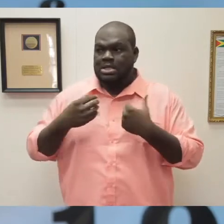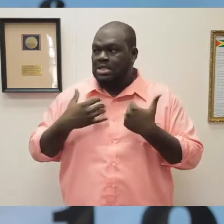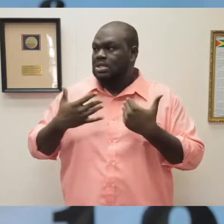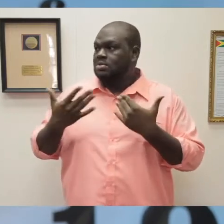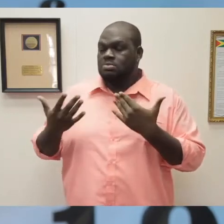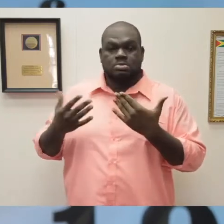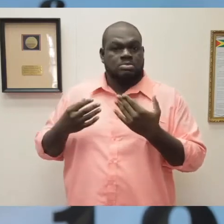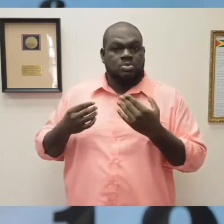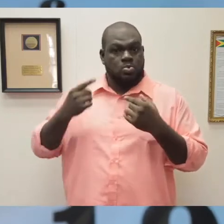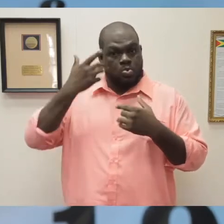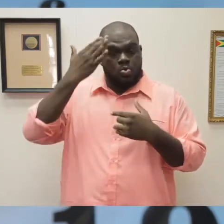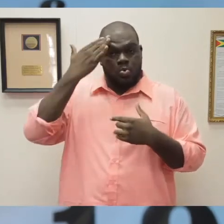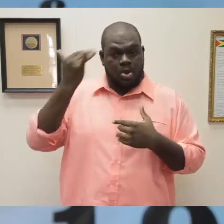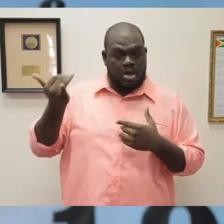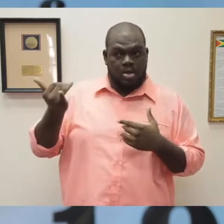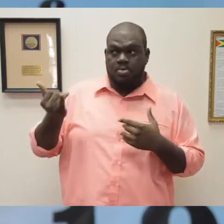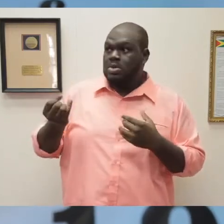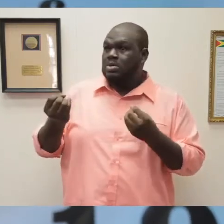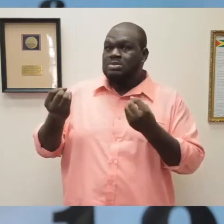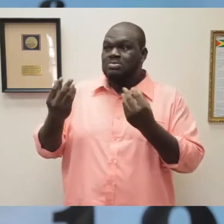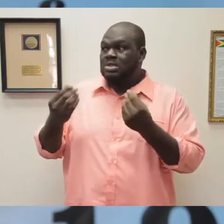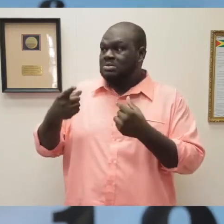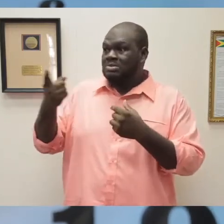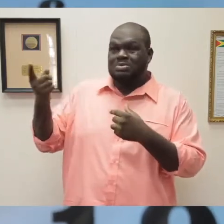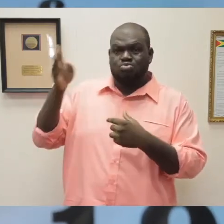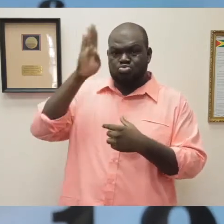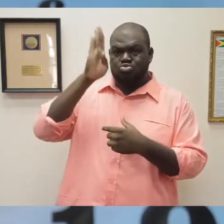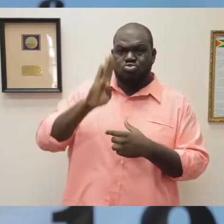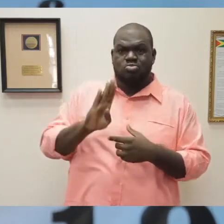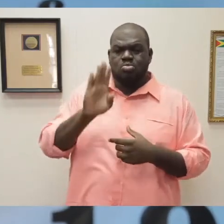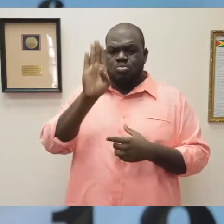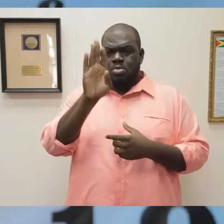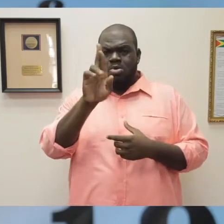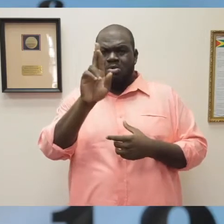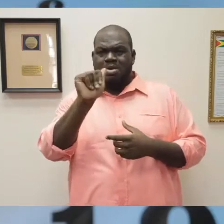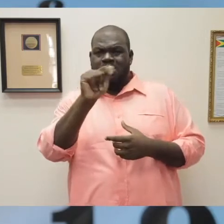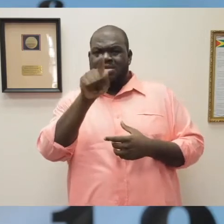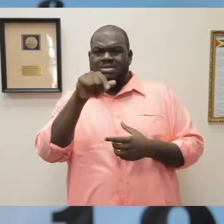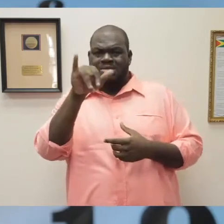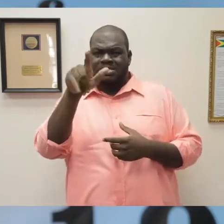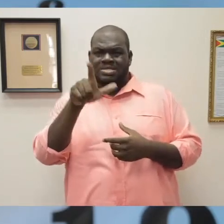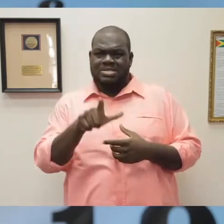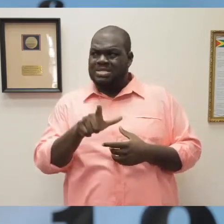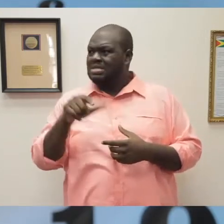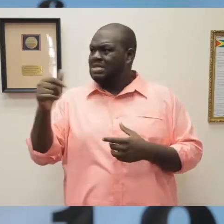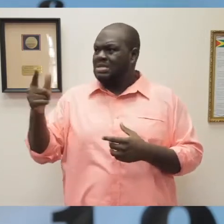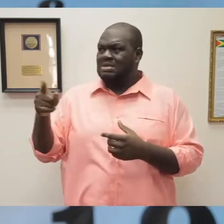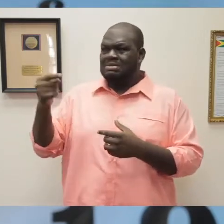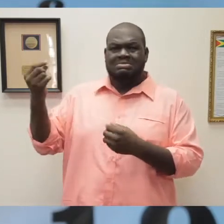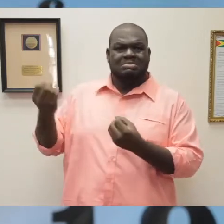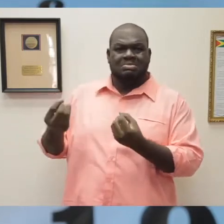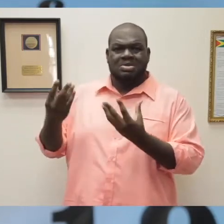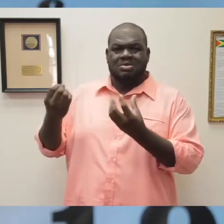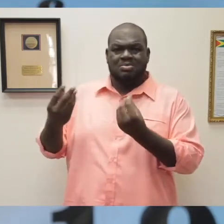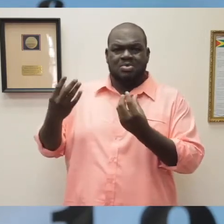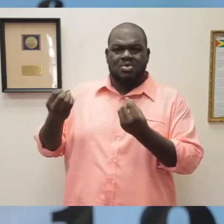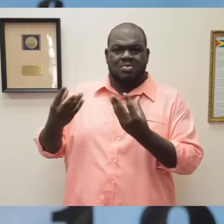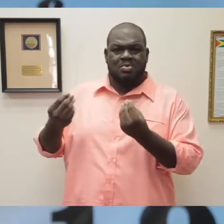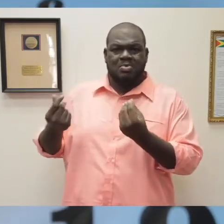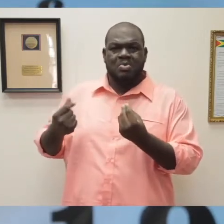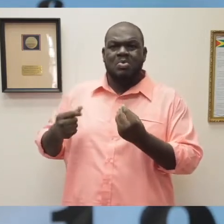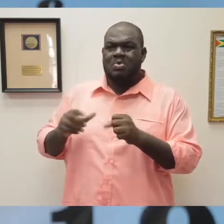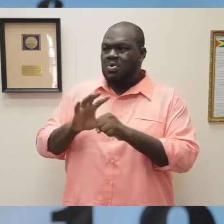countries, and we have not seen a reduction, but a constant increase in the number of positive